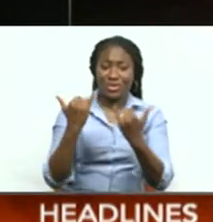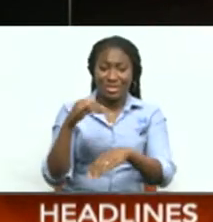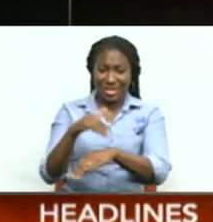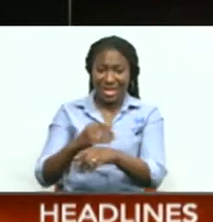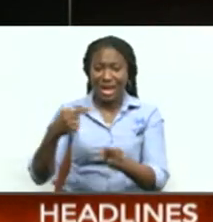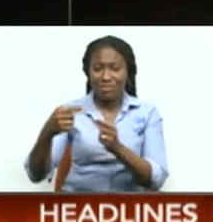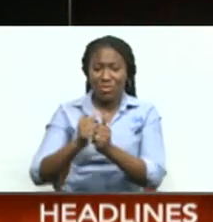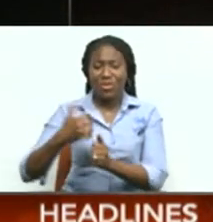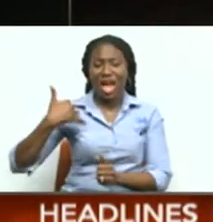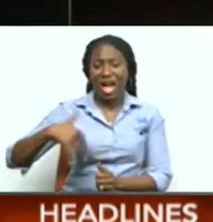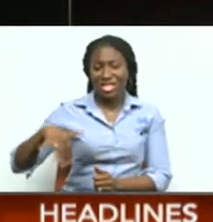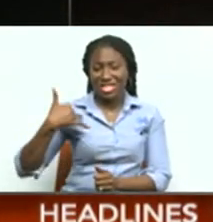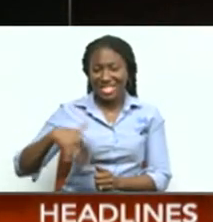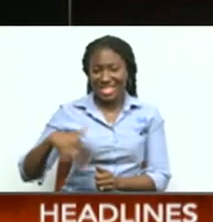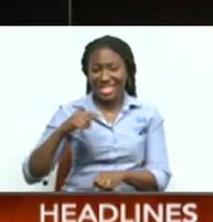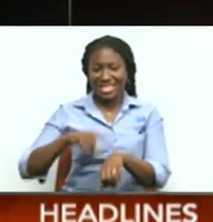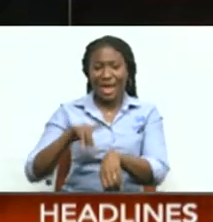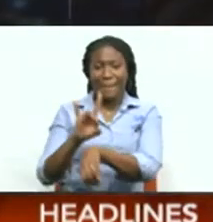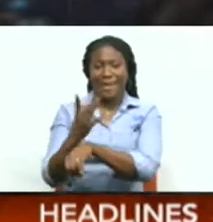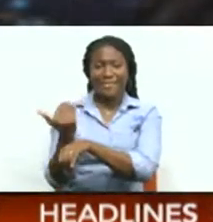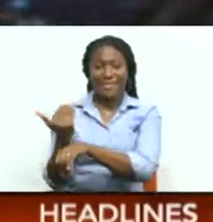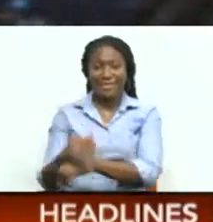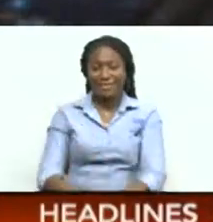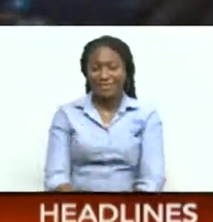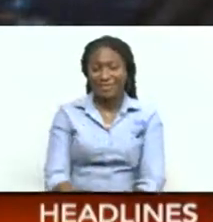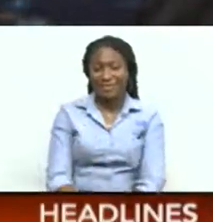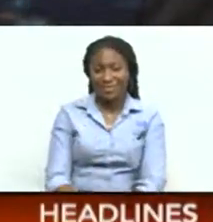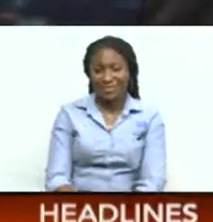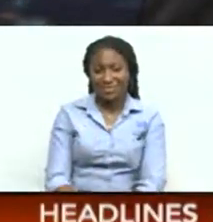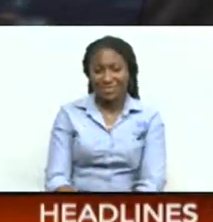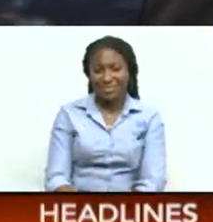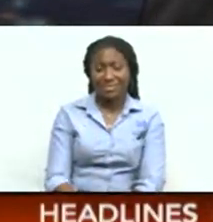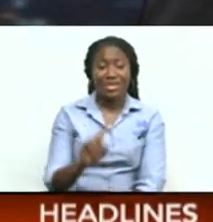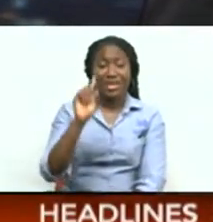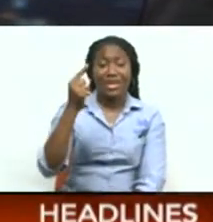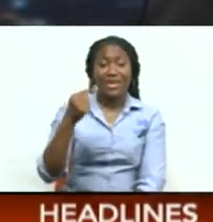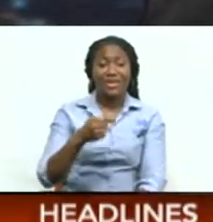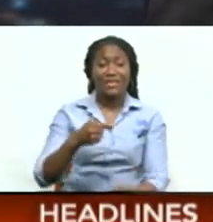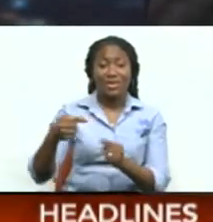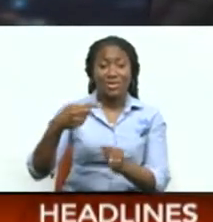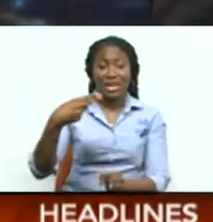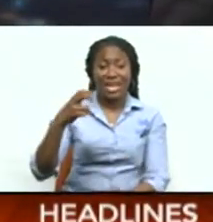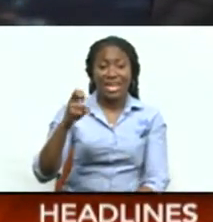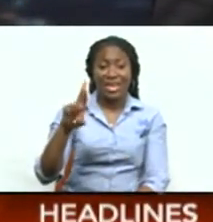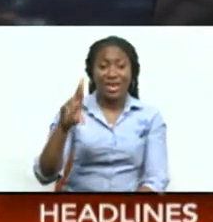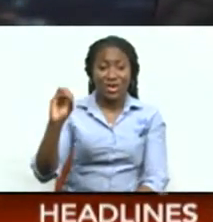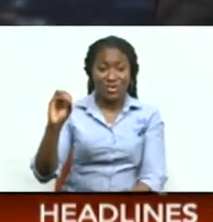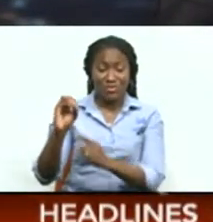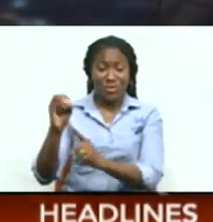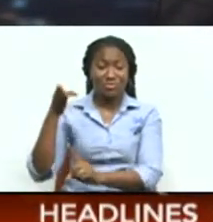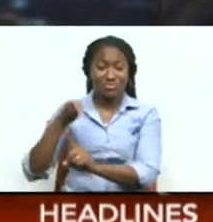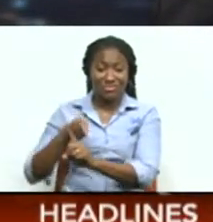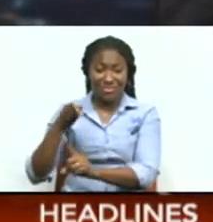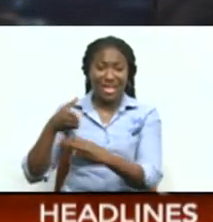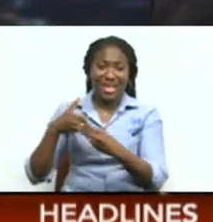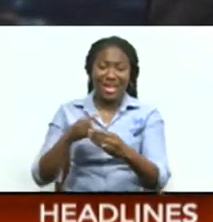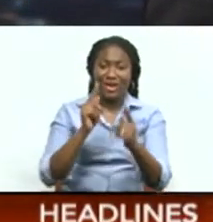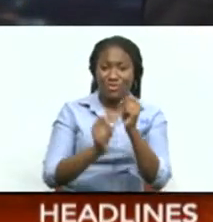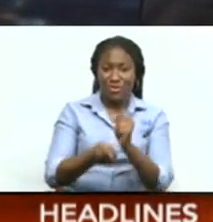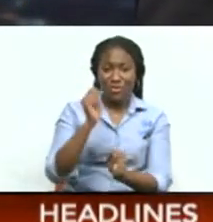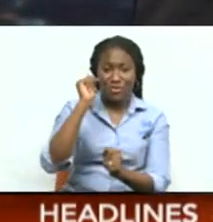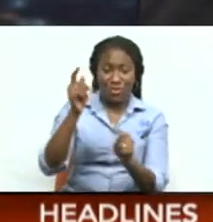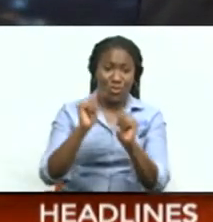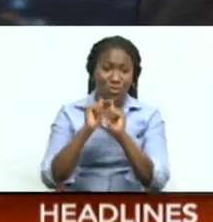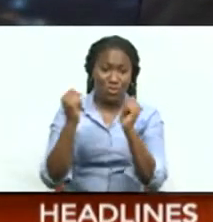against Argentina from 8-15 First innings hero Amir Jangu is once again Leading a Trinidad and Tobago Red Force